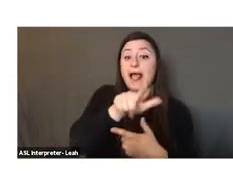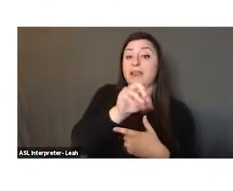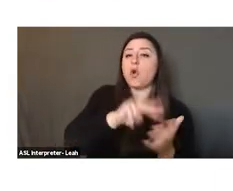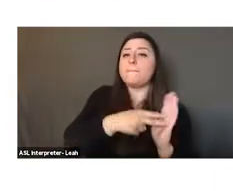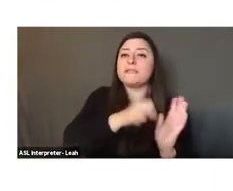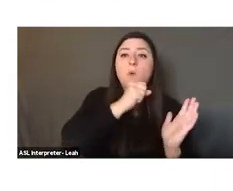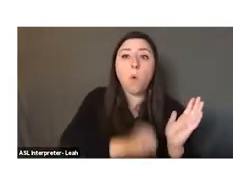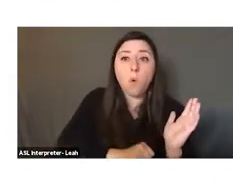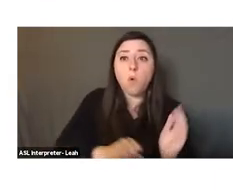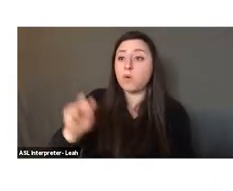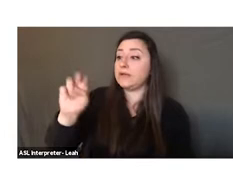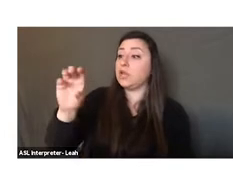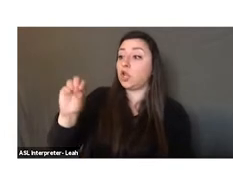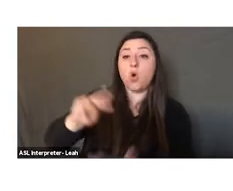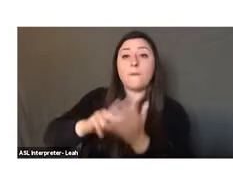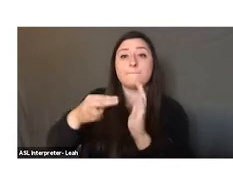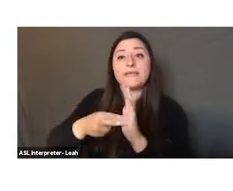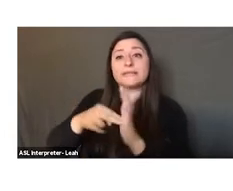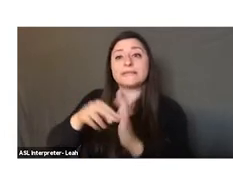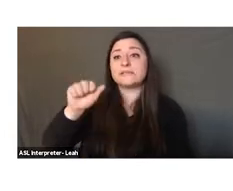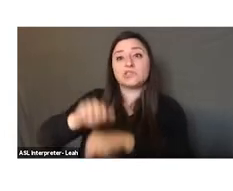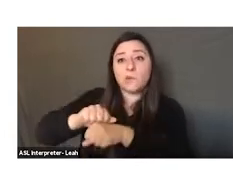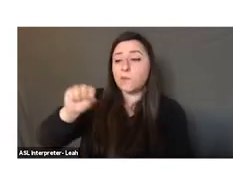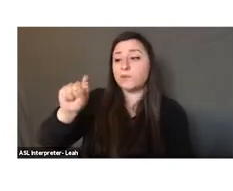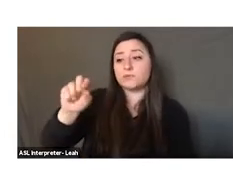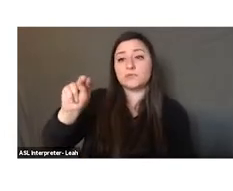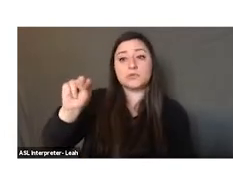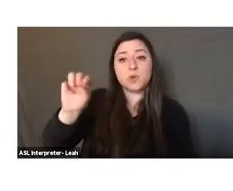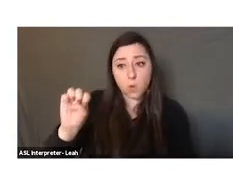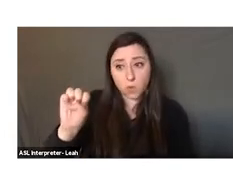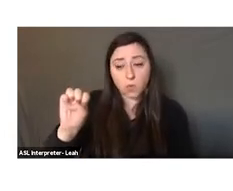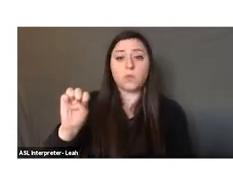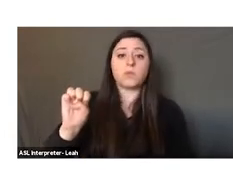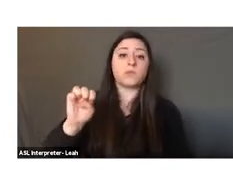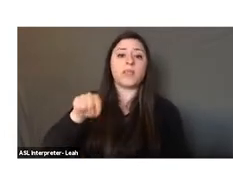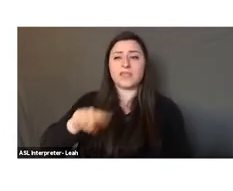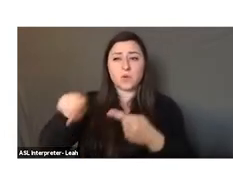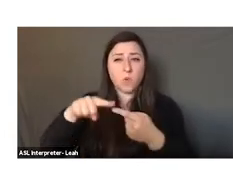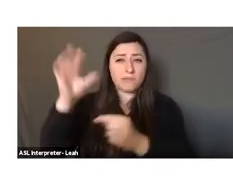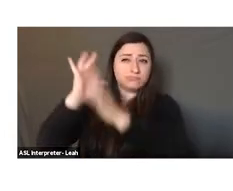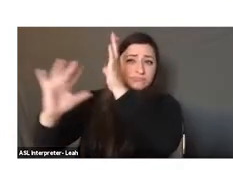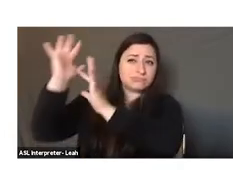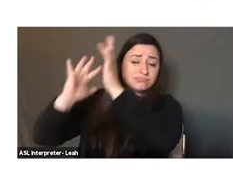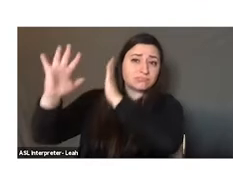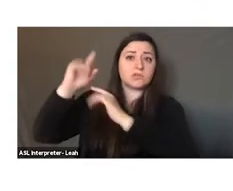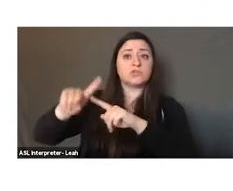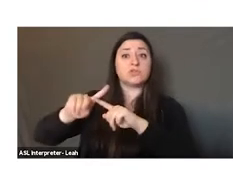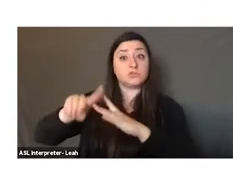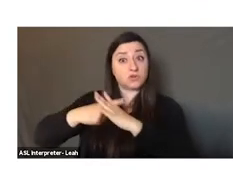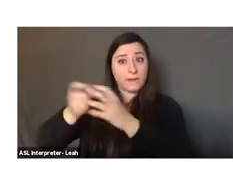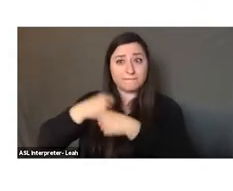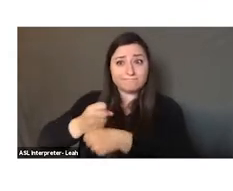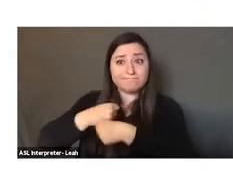and lithos stone. So the period of the old stone. This is when our ancestors started producing stone